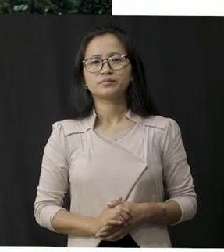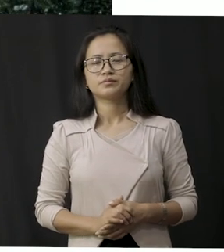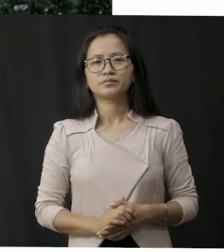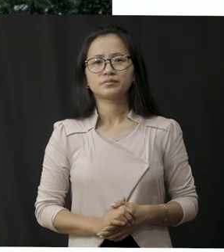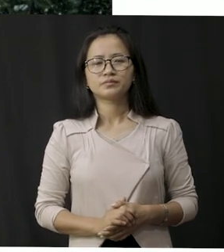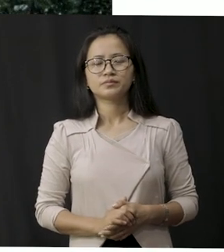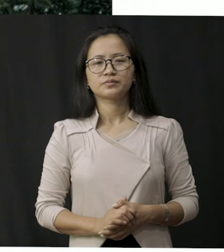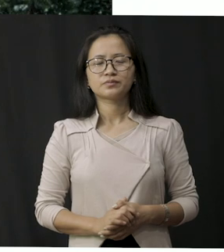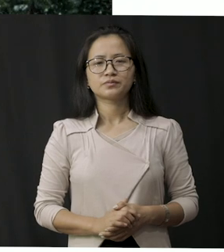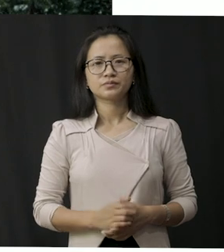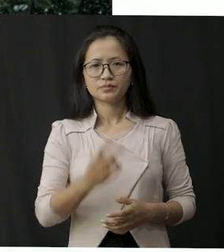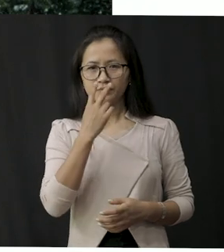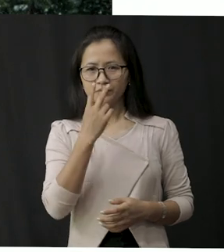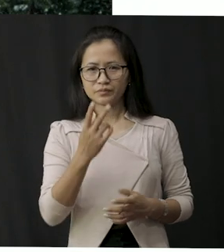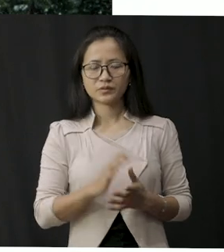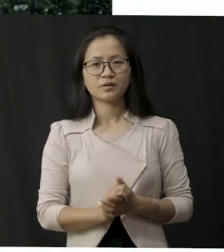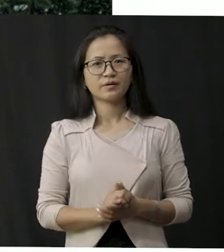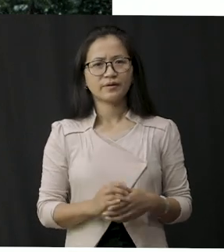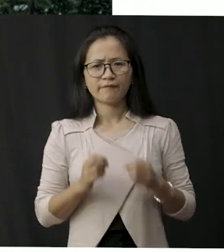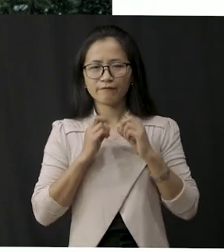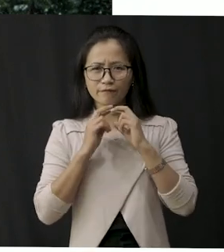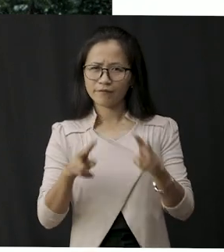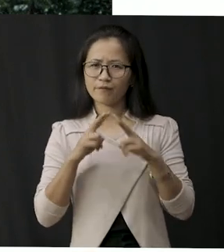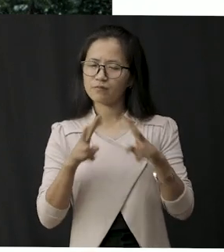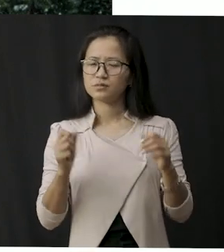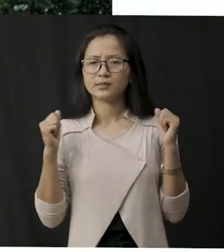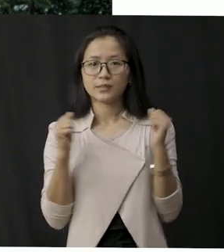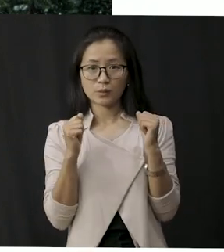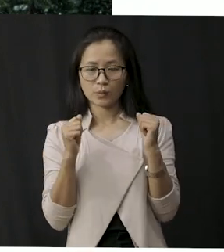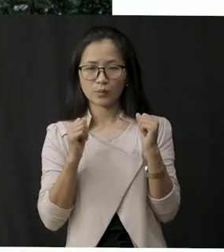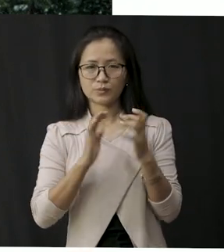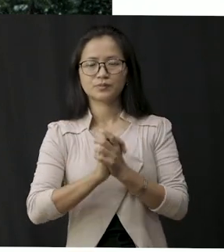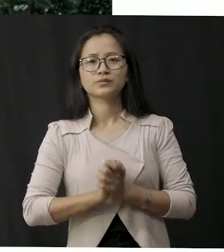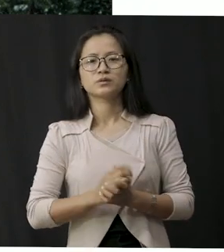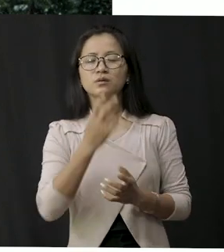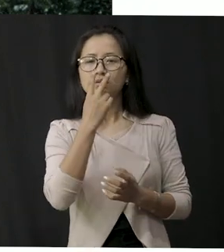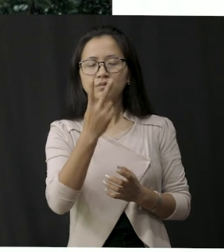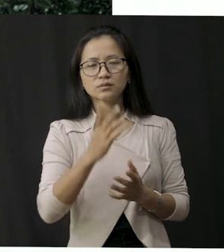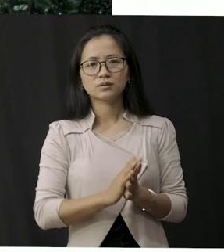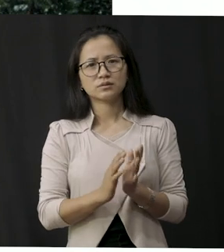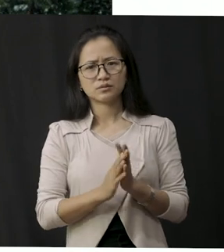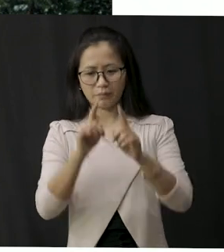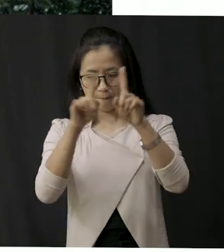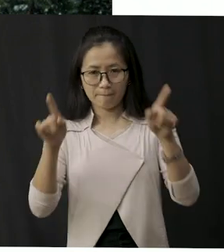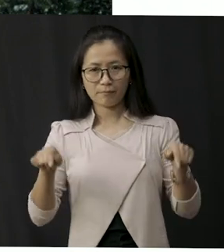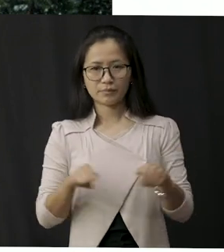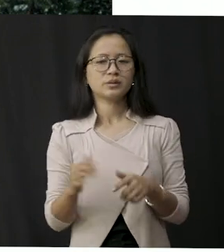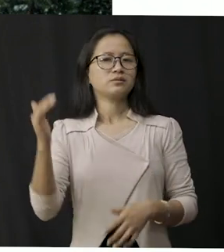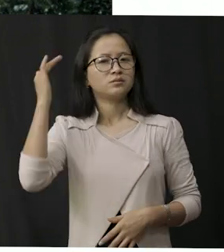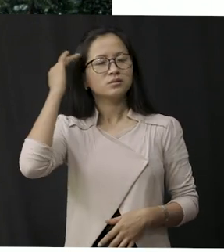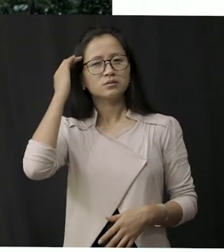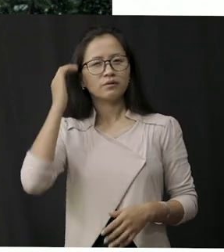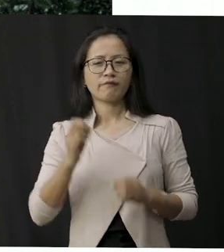okay so looks like it's very very cold because by looking at this picture students we know